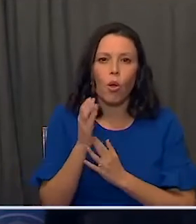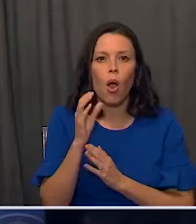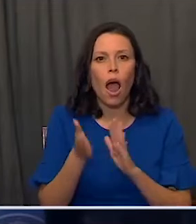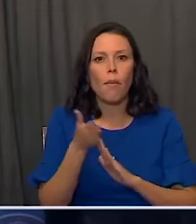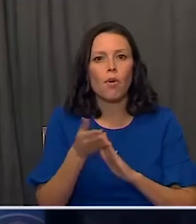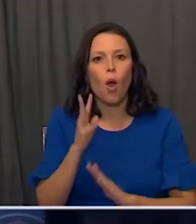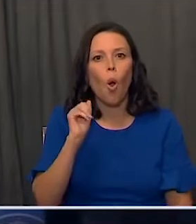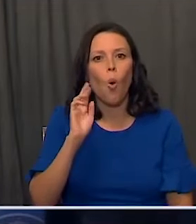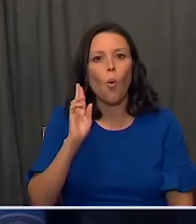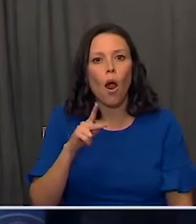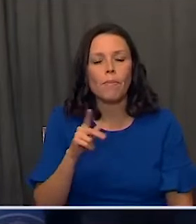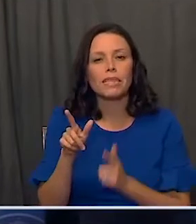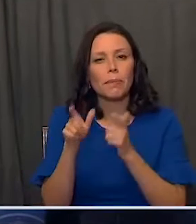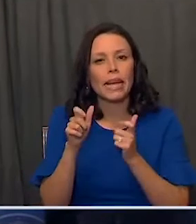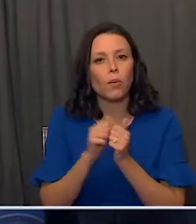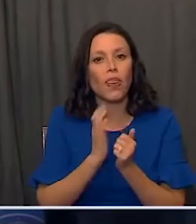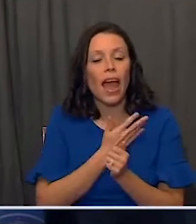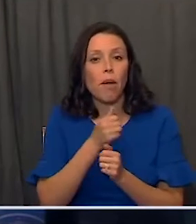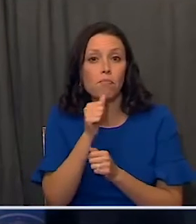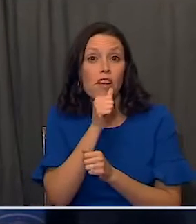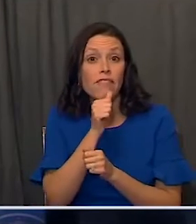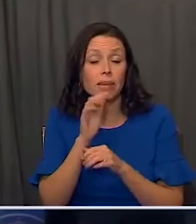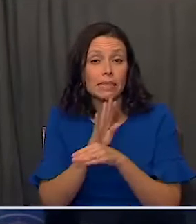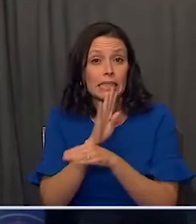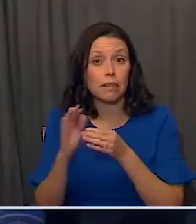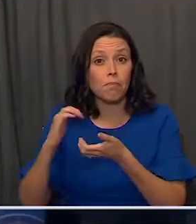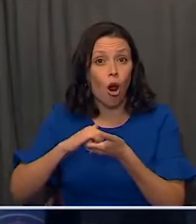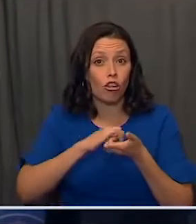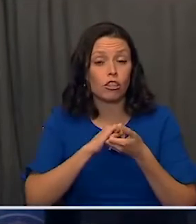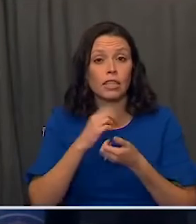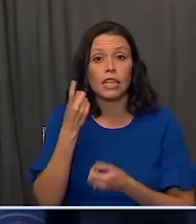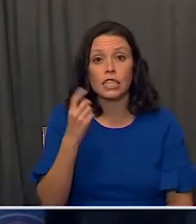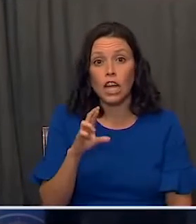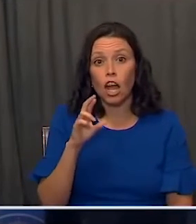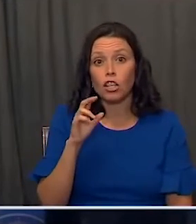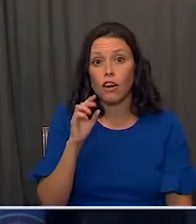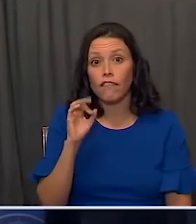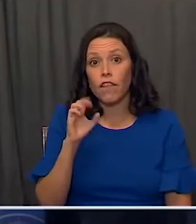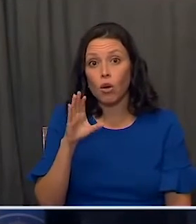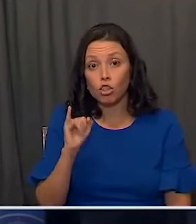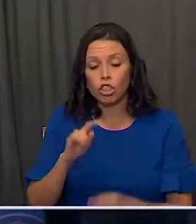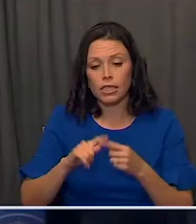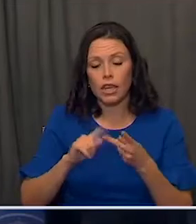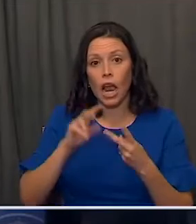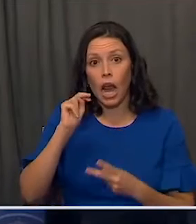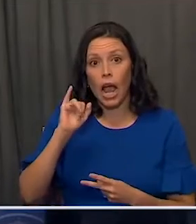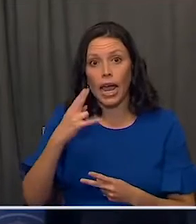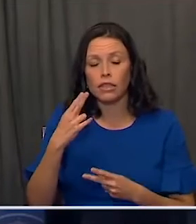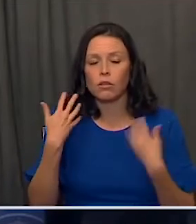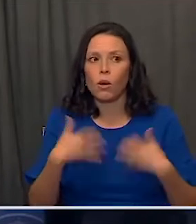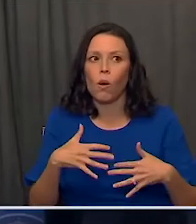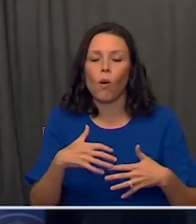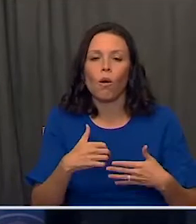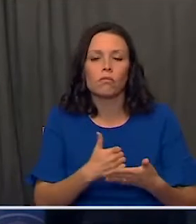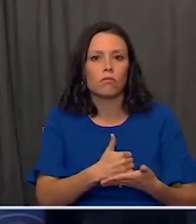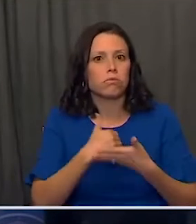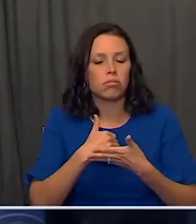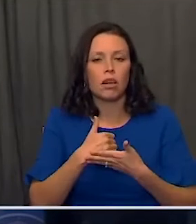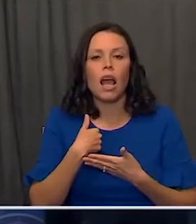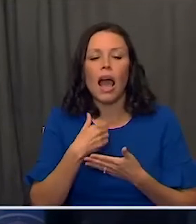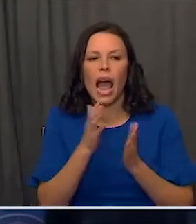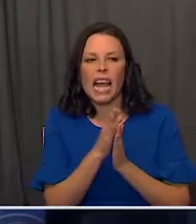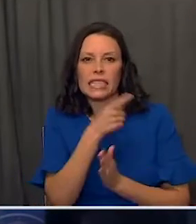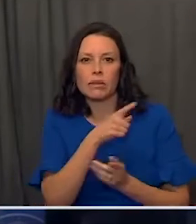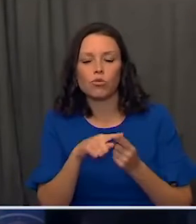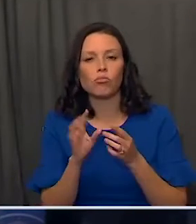Warp Speed with our private partners. And Dr. Tony Fauci and NIH have been absolutely integral to that. So I've asked Dr. Fauci to